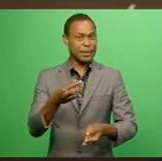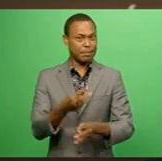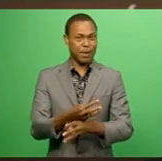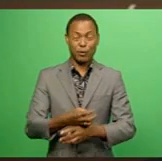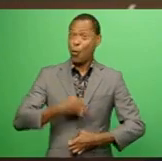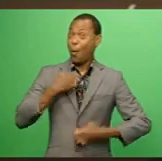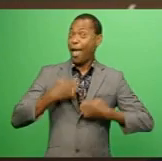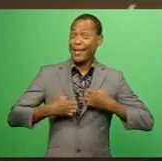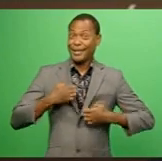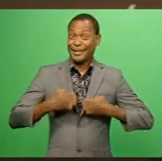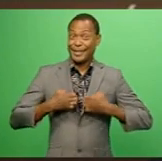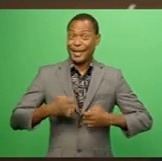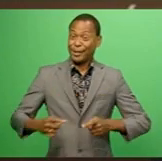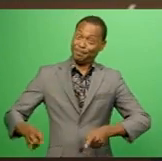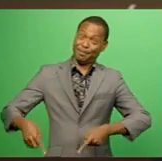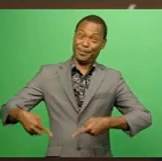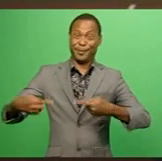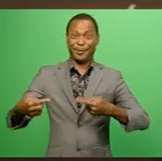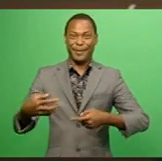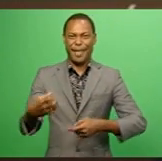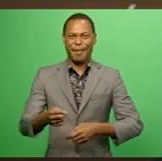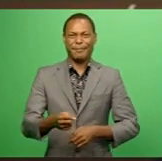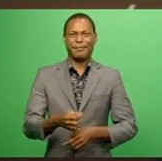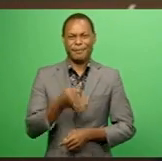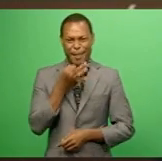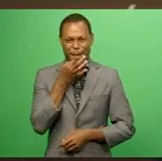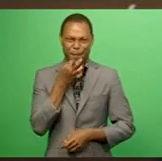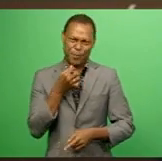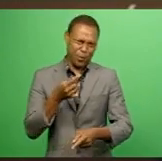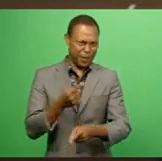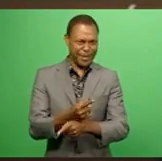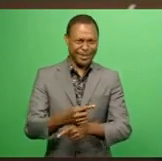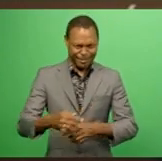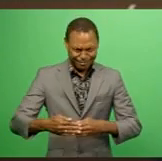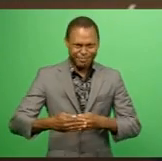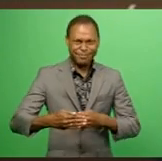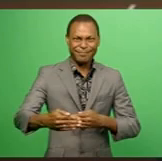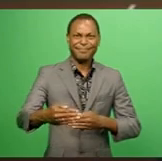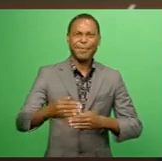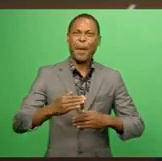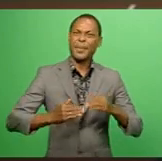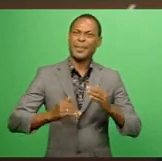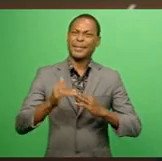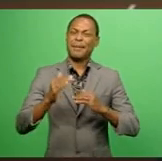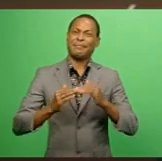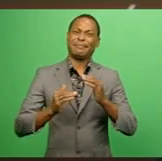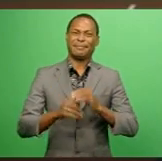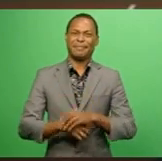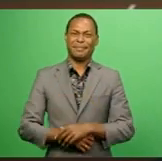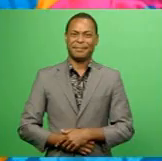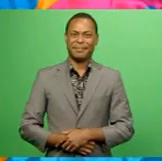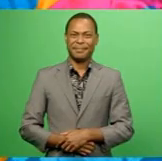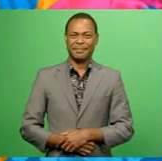competition coming up in the next few weeks and on the build-up to the Fiji finals. Telly.